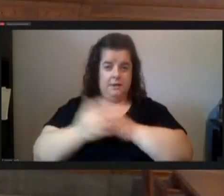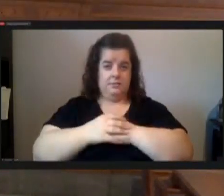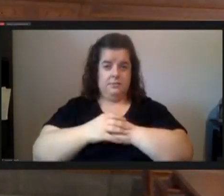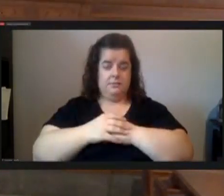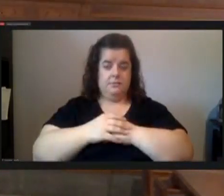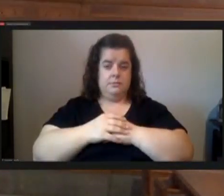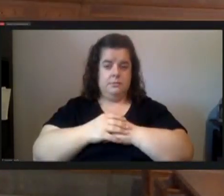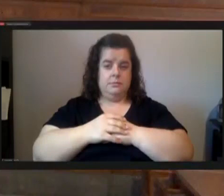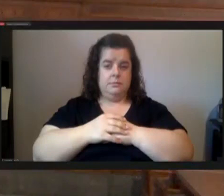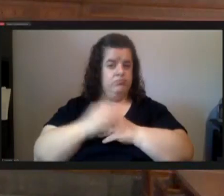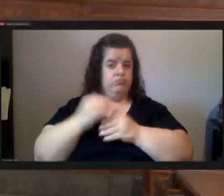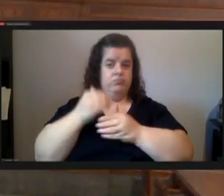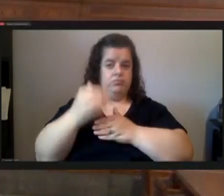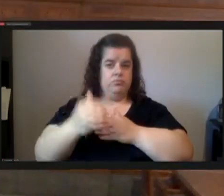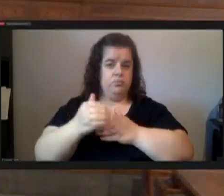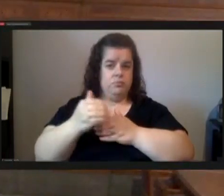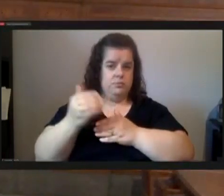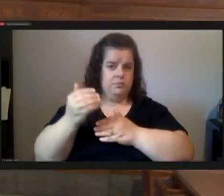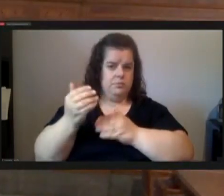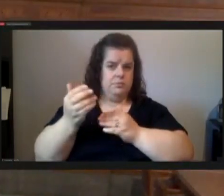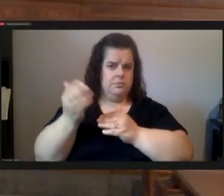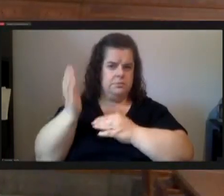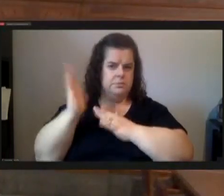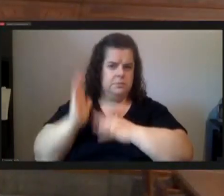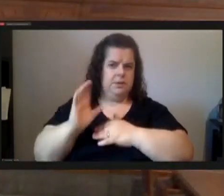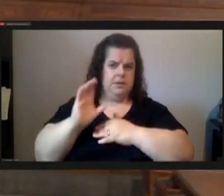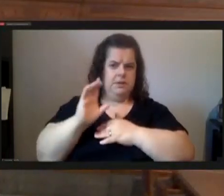next register speaker is stephen albert